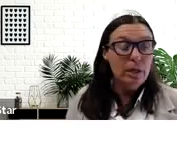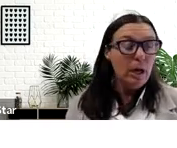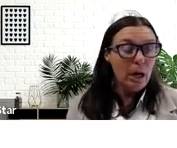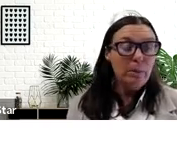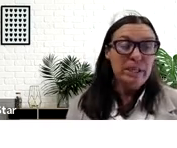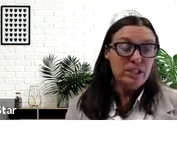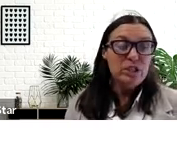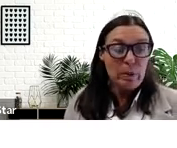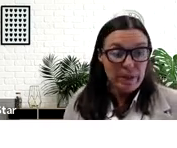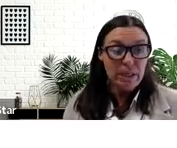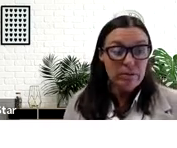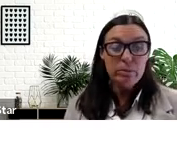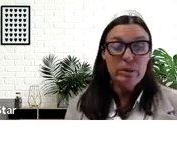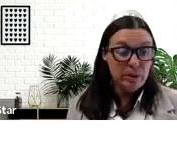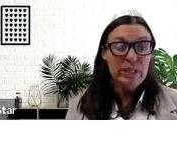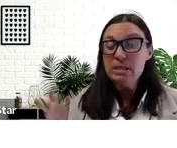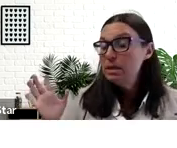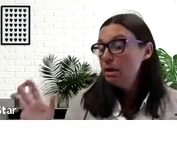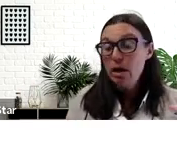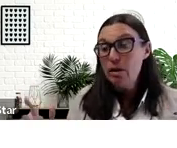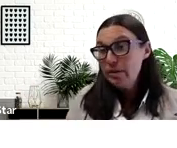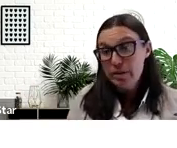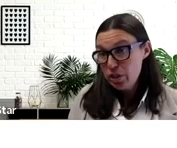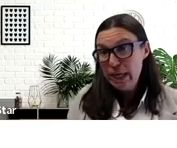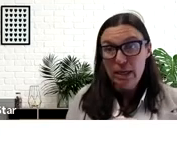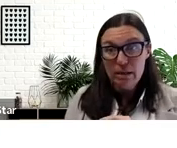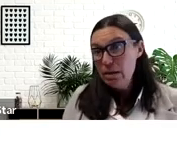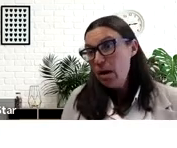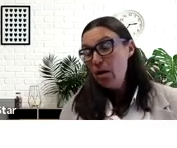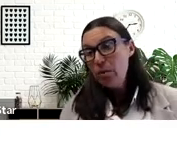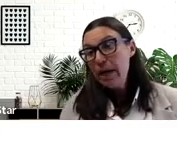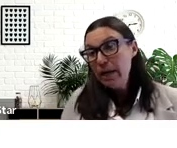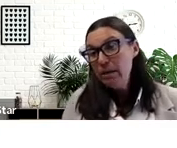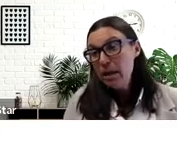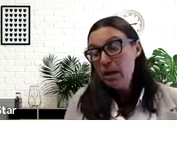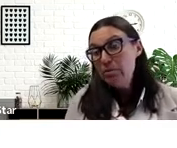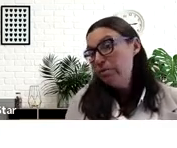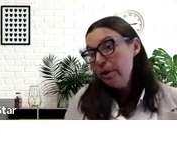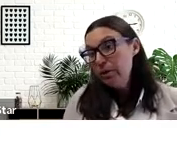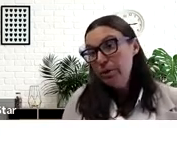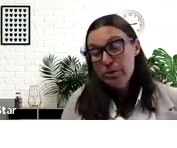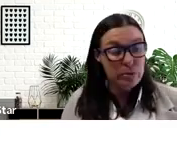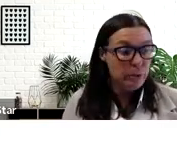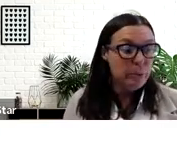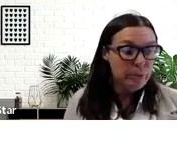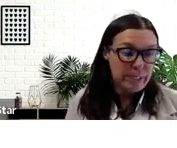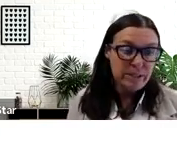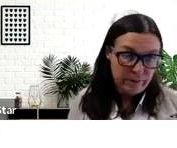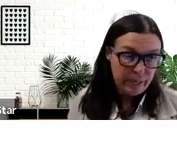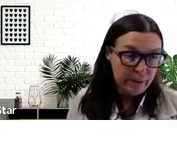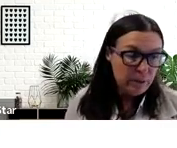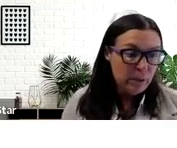indigenous women from communities along their journey, all the way from Veracruz to